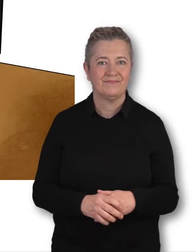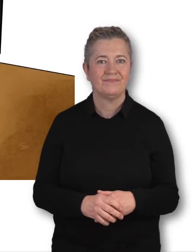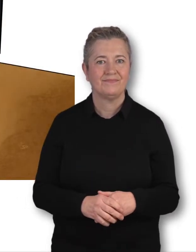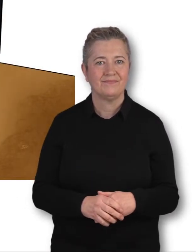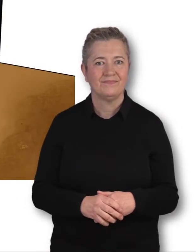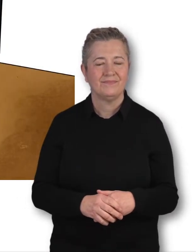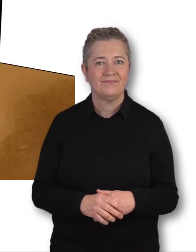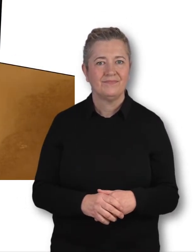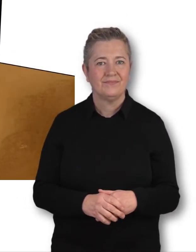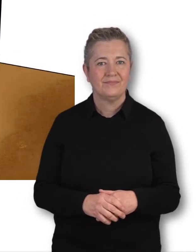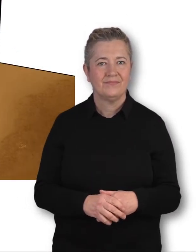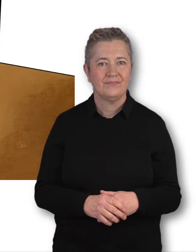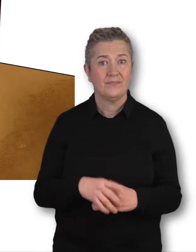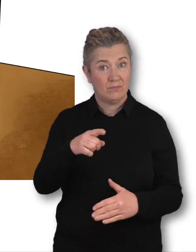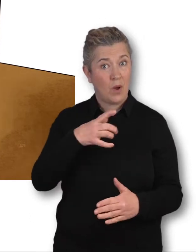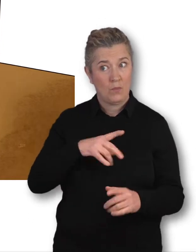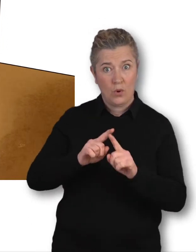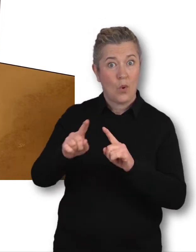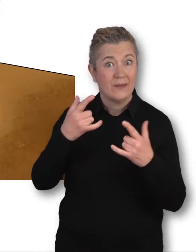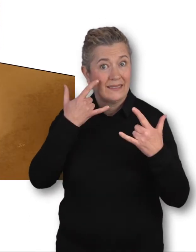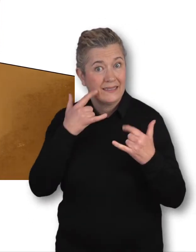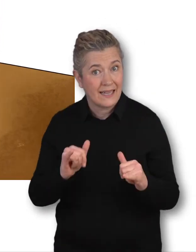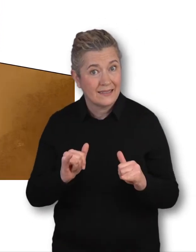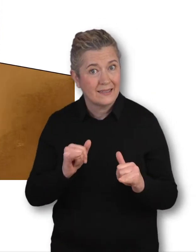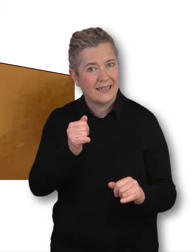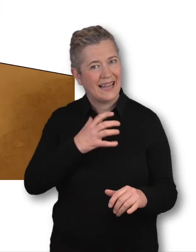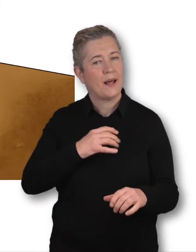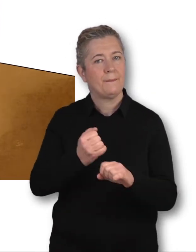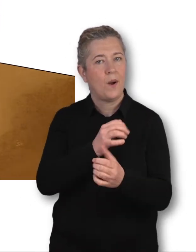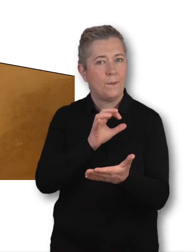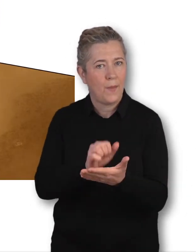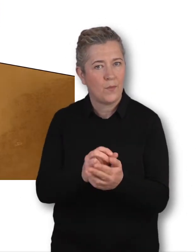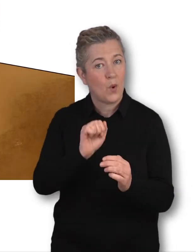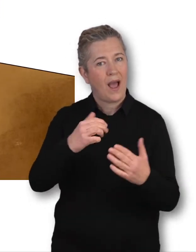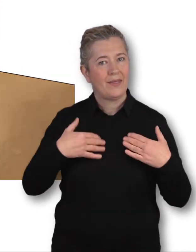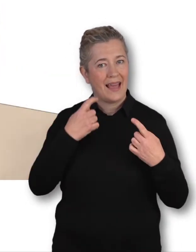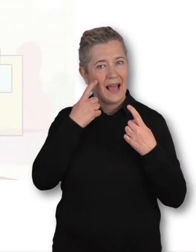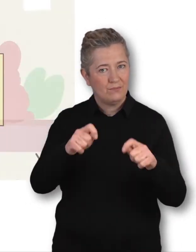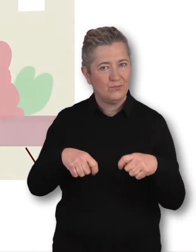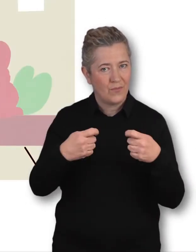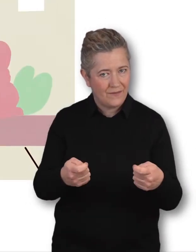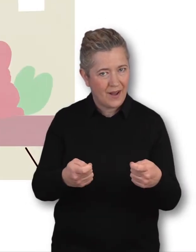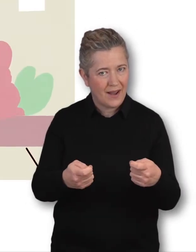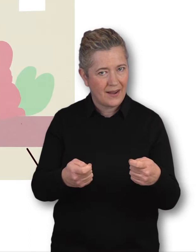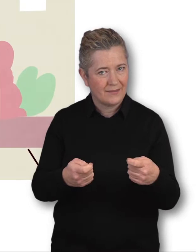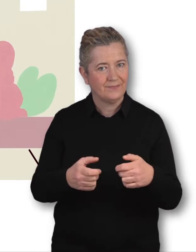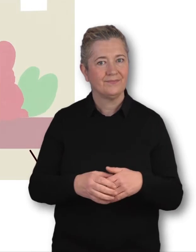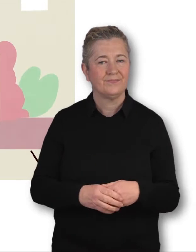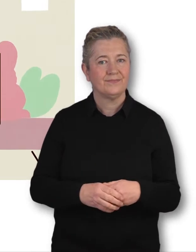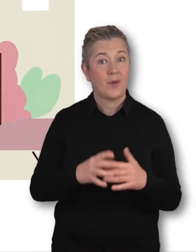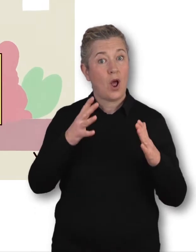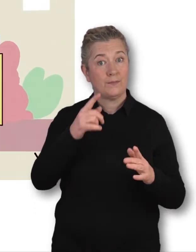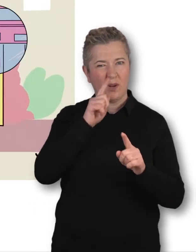To get a cervical screening test, you'll need to make an appointment with your healthcare provider. Lots of people go to their doctor